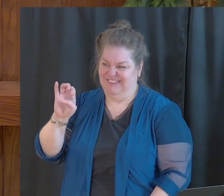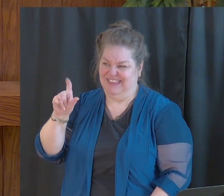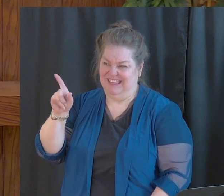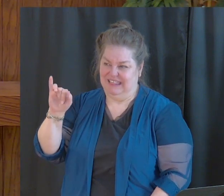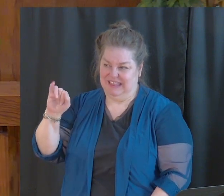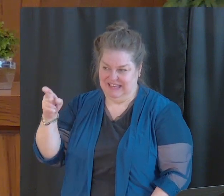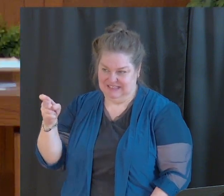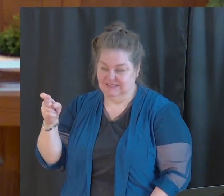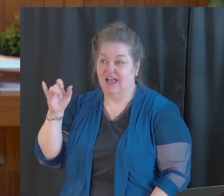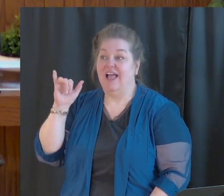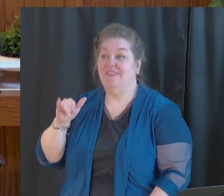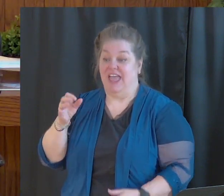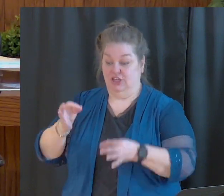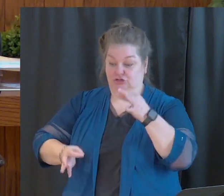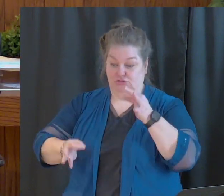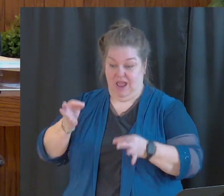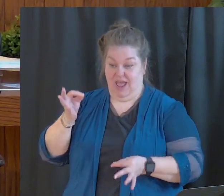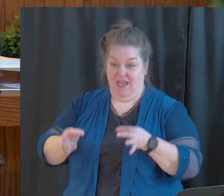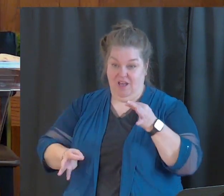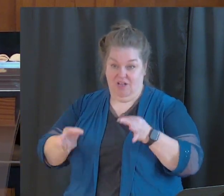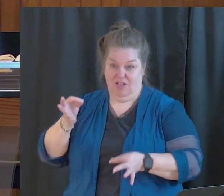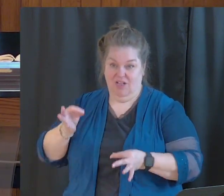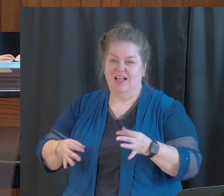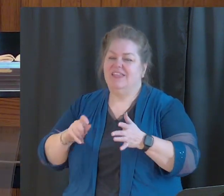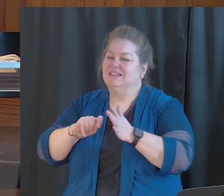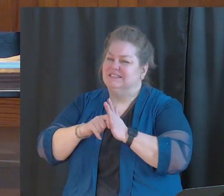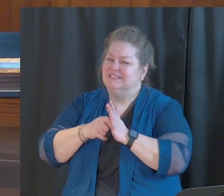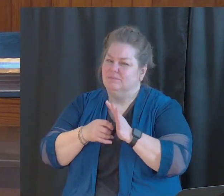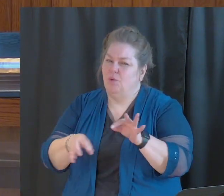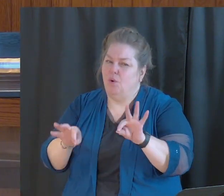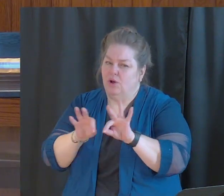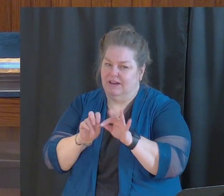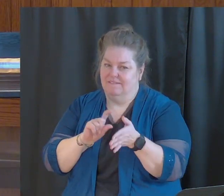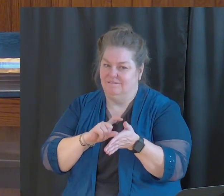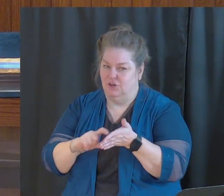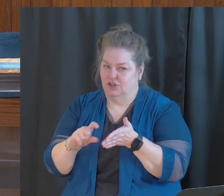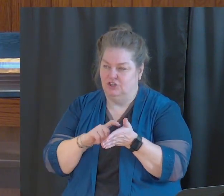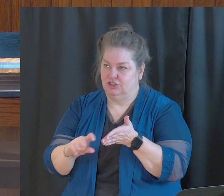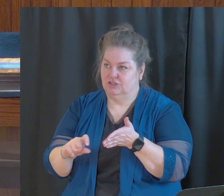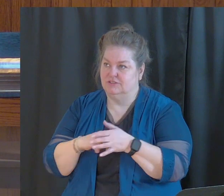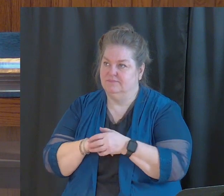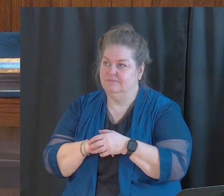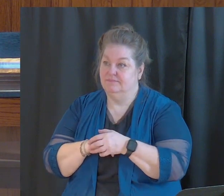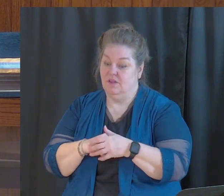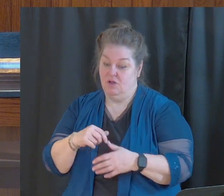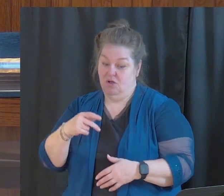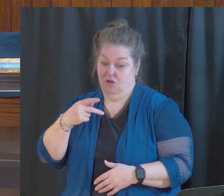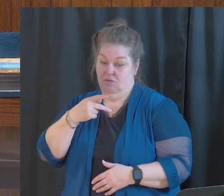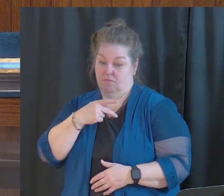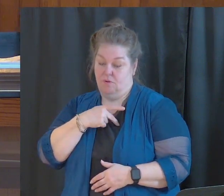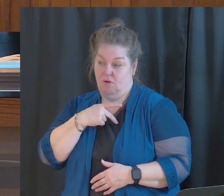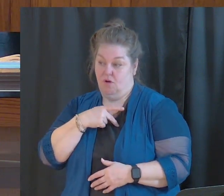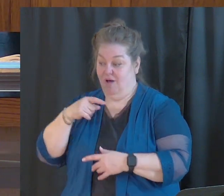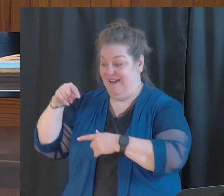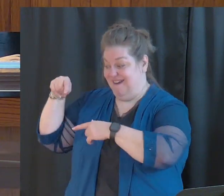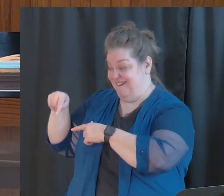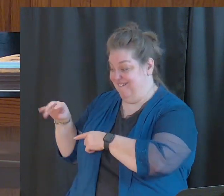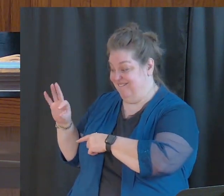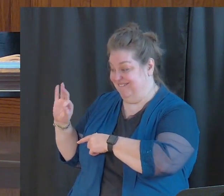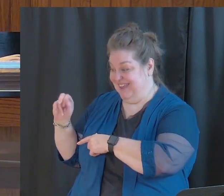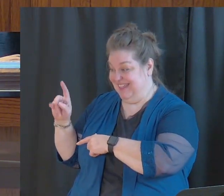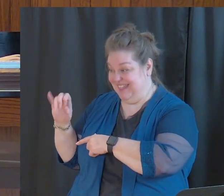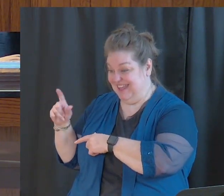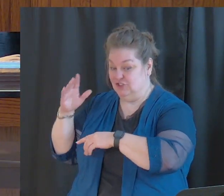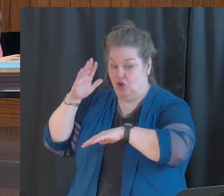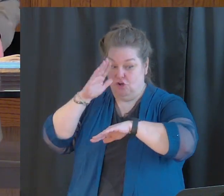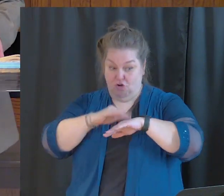were the key verses that we're continuing on today with. His Paul, Felix eventually calls Paul in